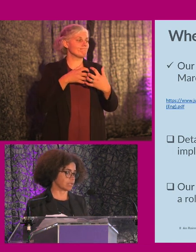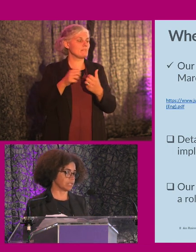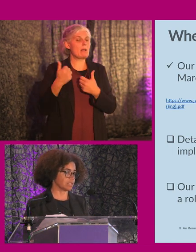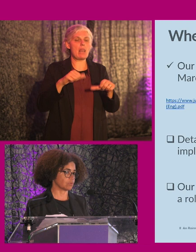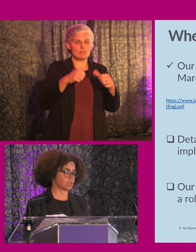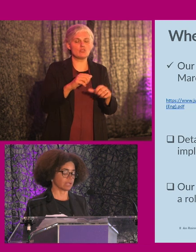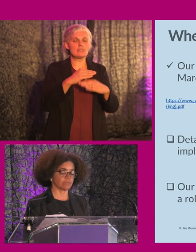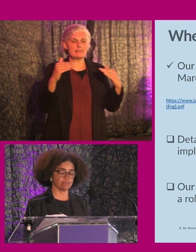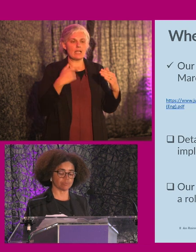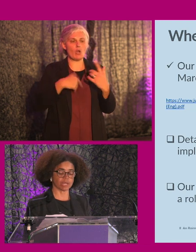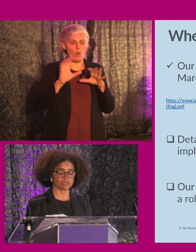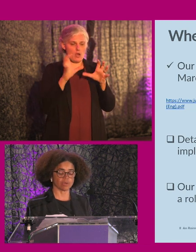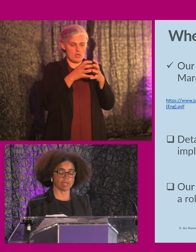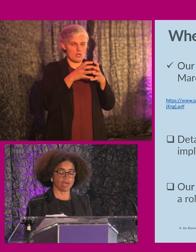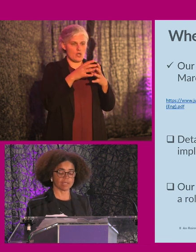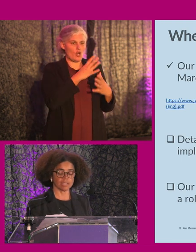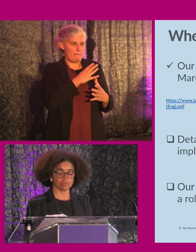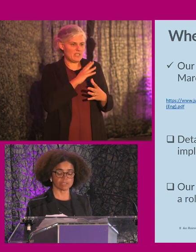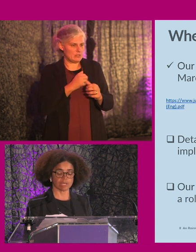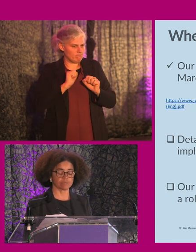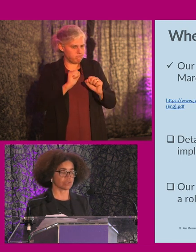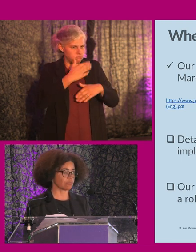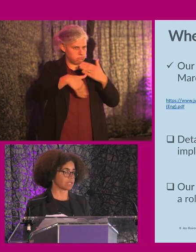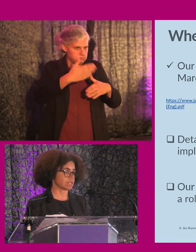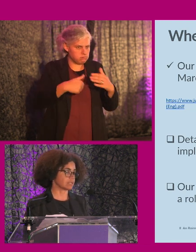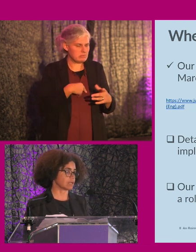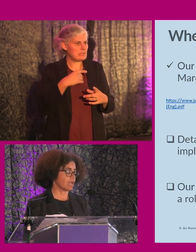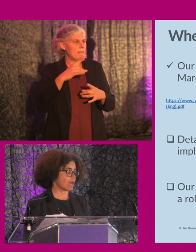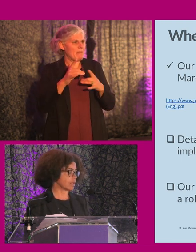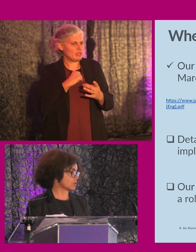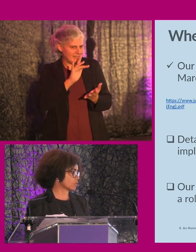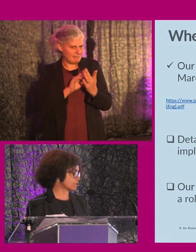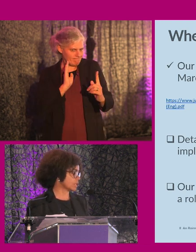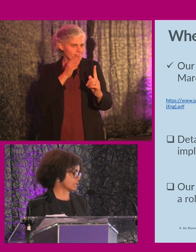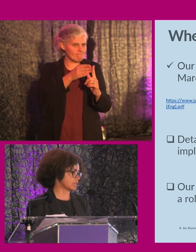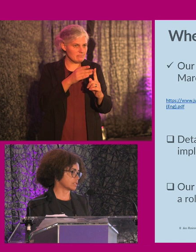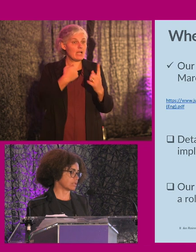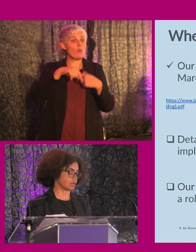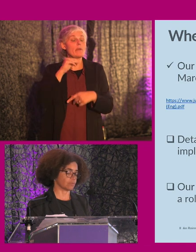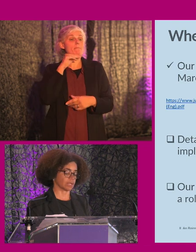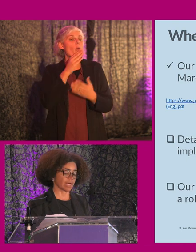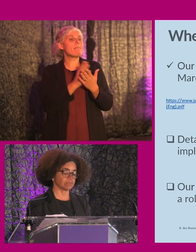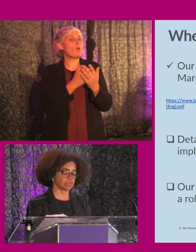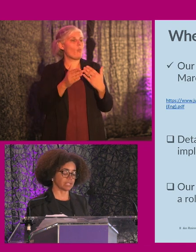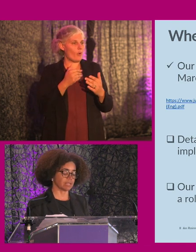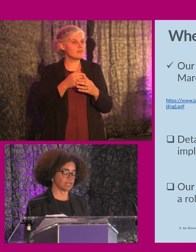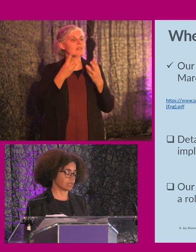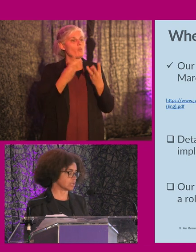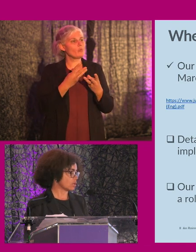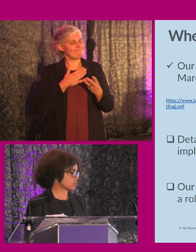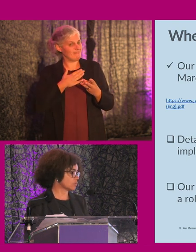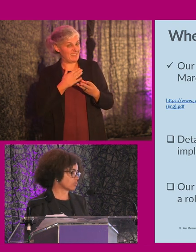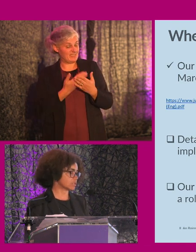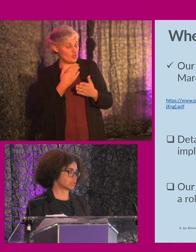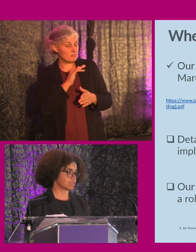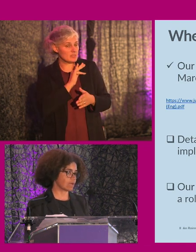EDI committee that will kind of keep the pressure on and keep this kind of top and center. And I think one of the key things that, that, that I particularly learned